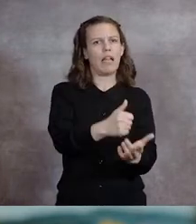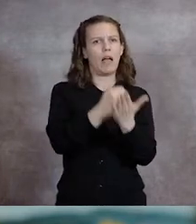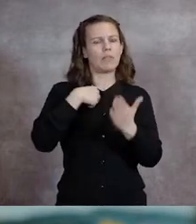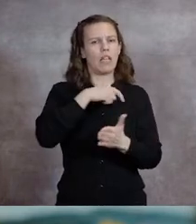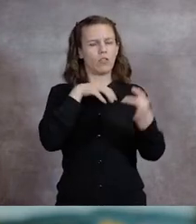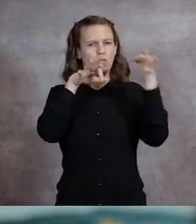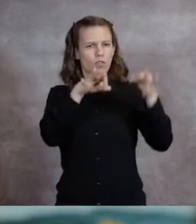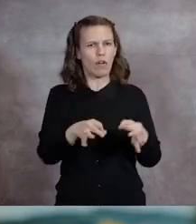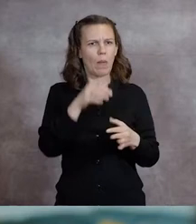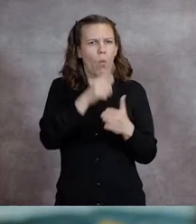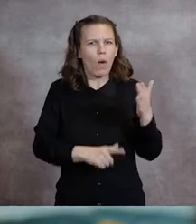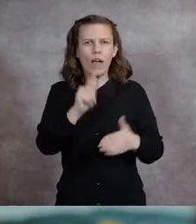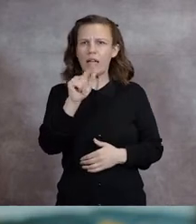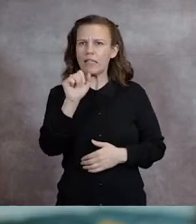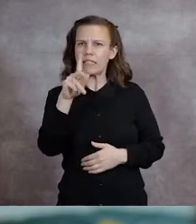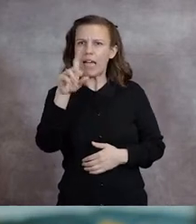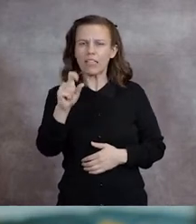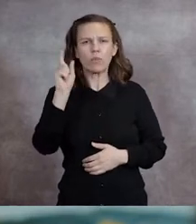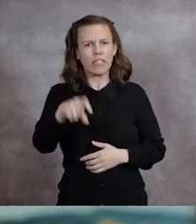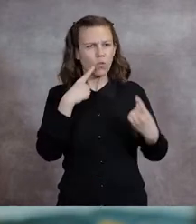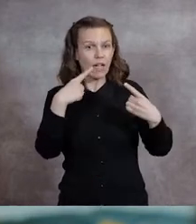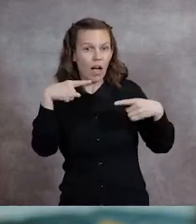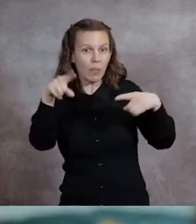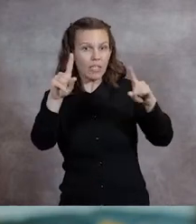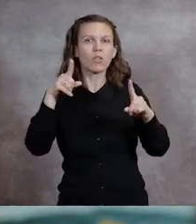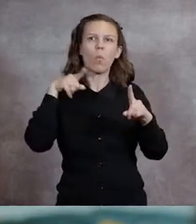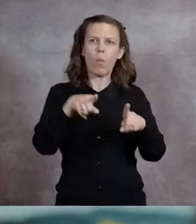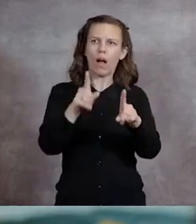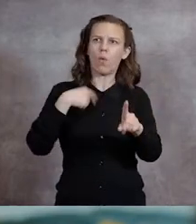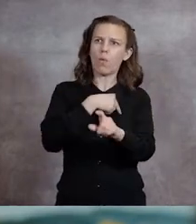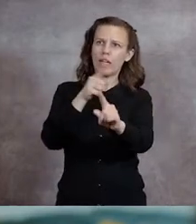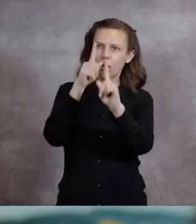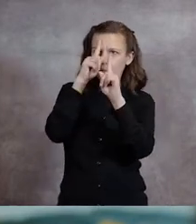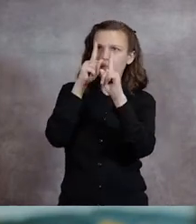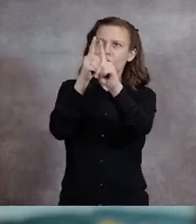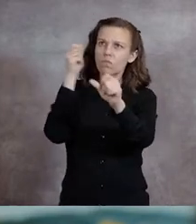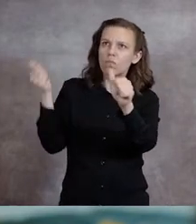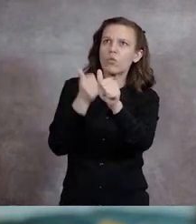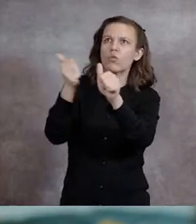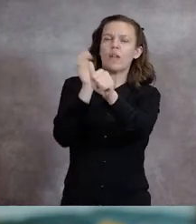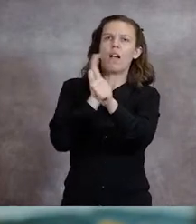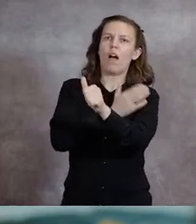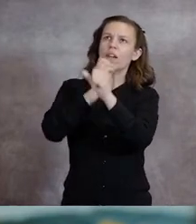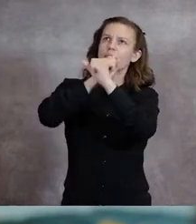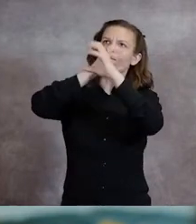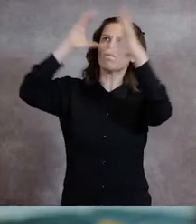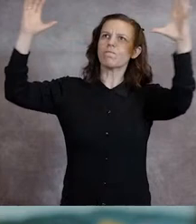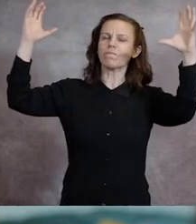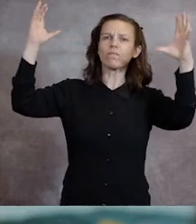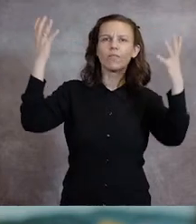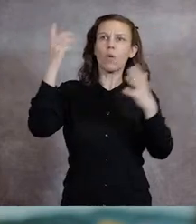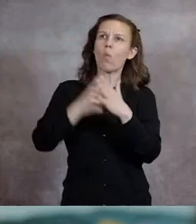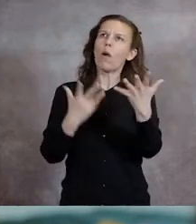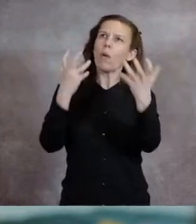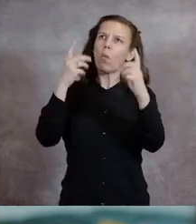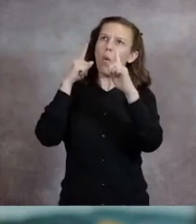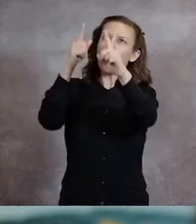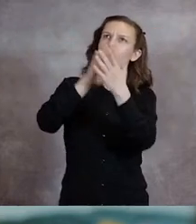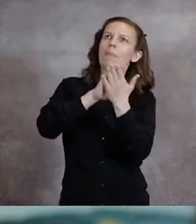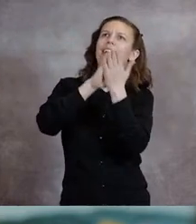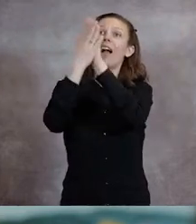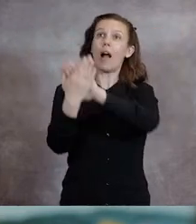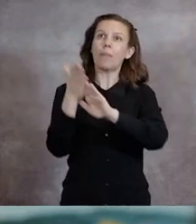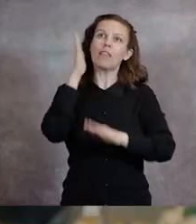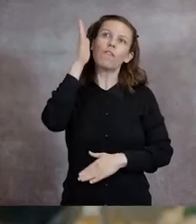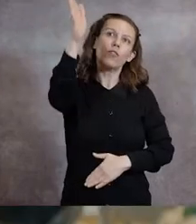accomplish as we develop and pursue our long-term aspirational vision. What we want to become as an institution